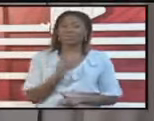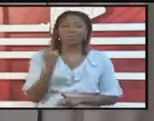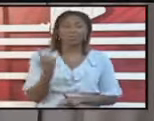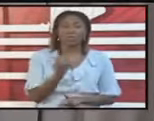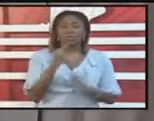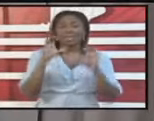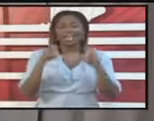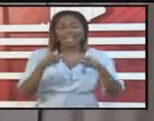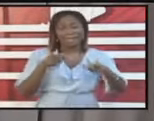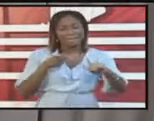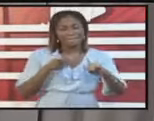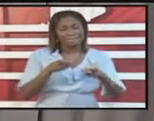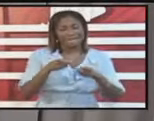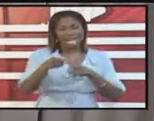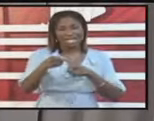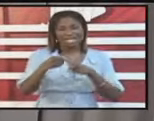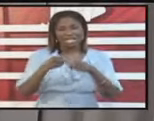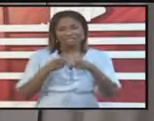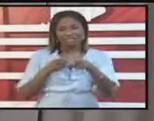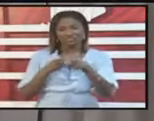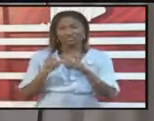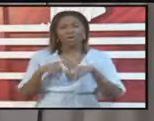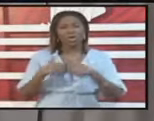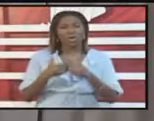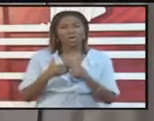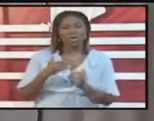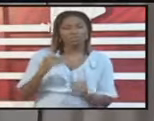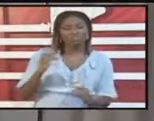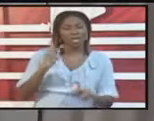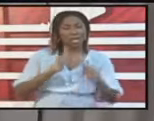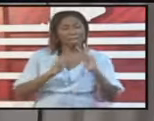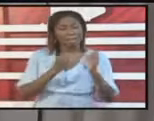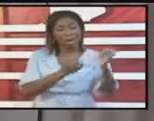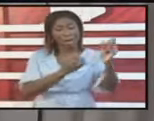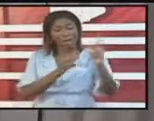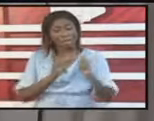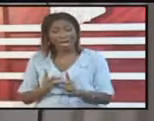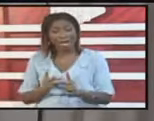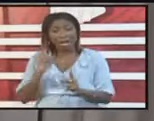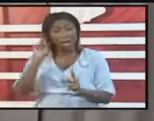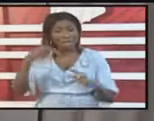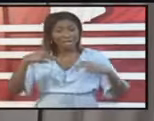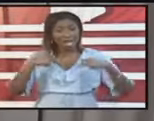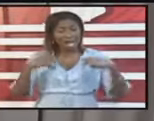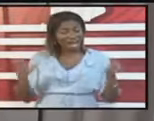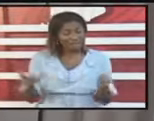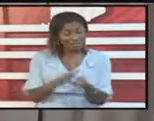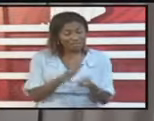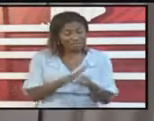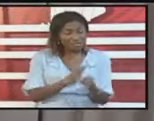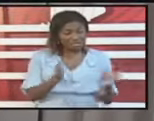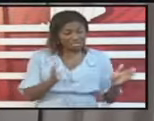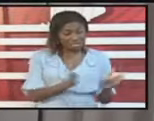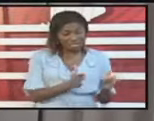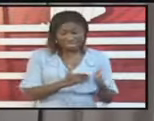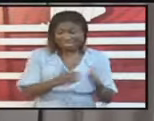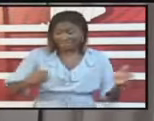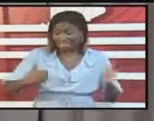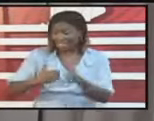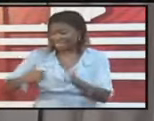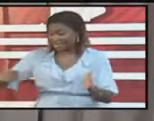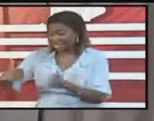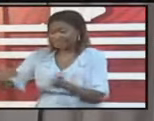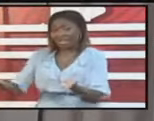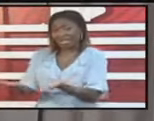balancing the persons who are returning with our state quarantine facilities. We are looking, I'm in the middle of discussions with the